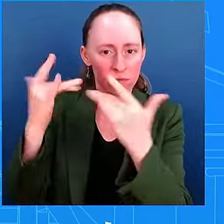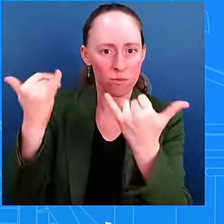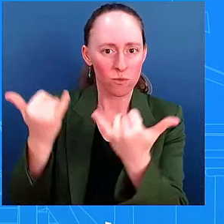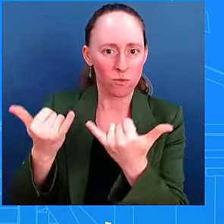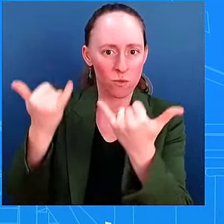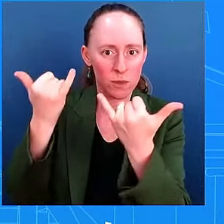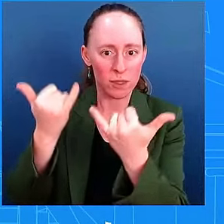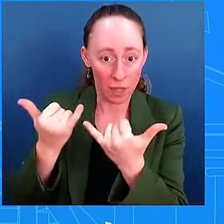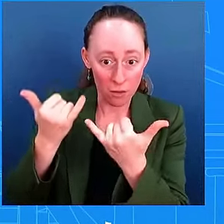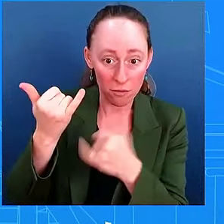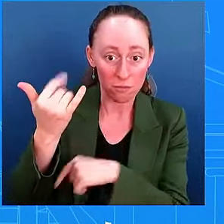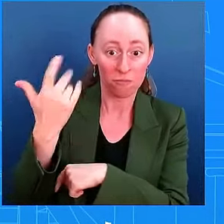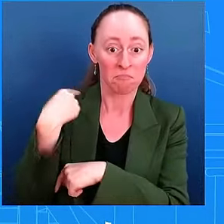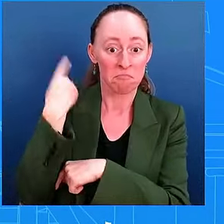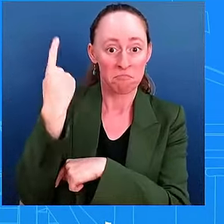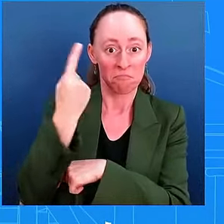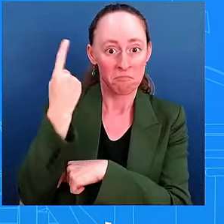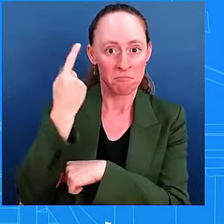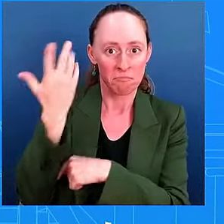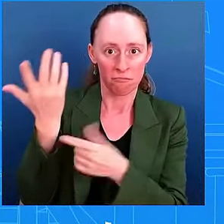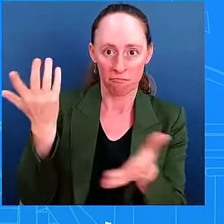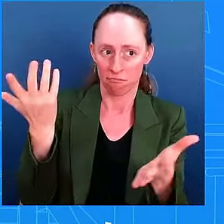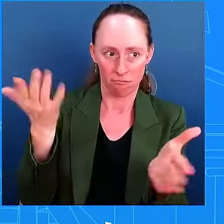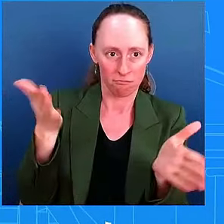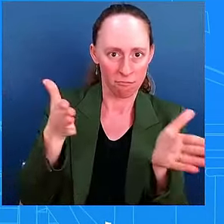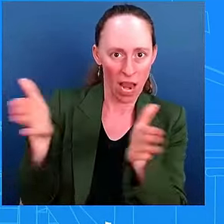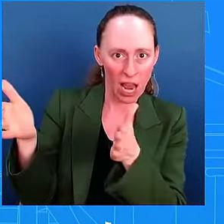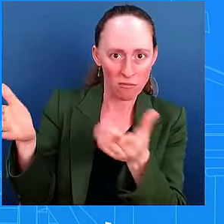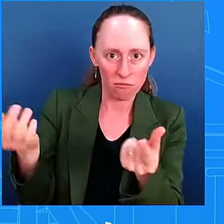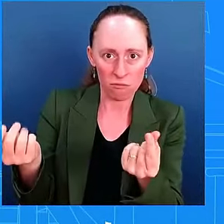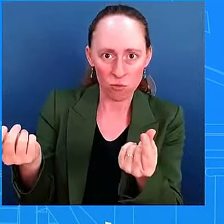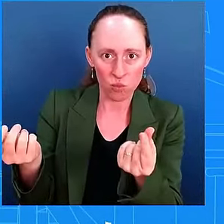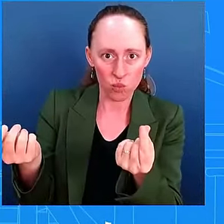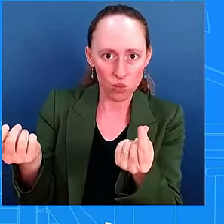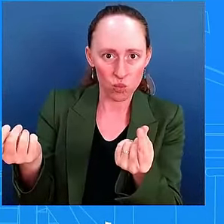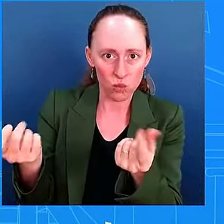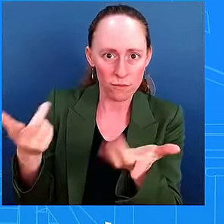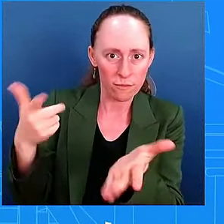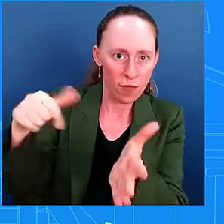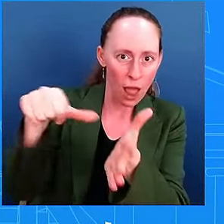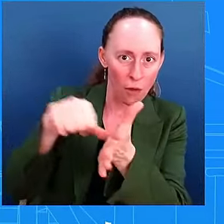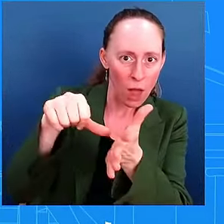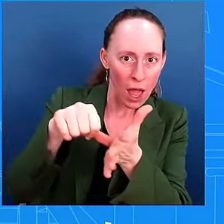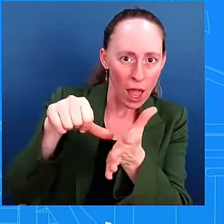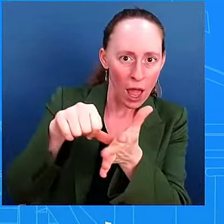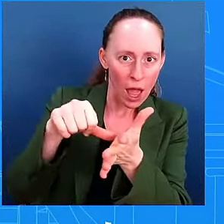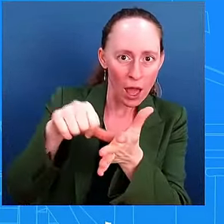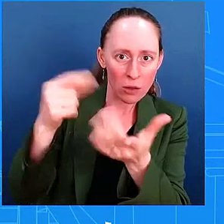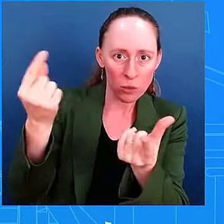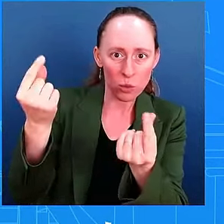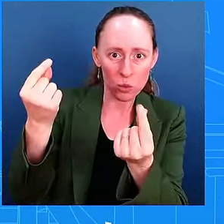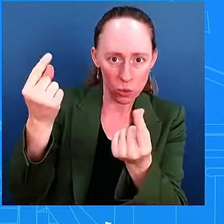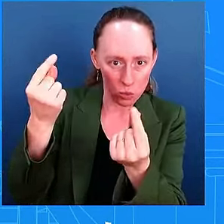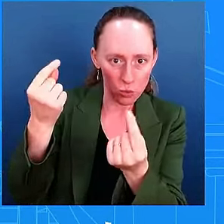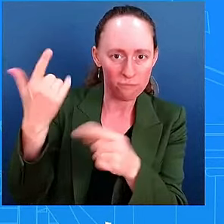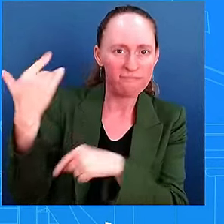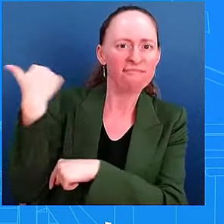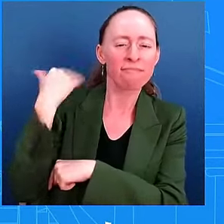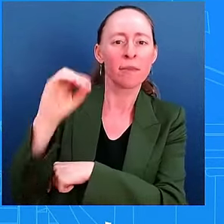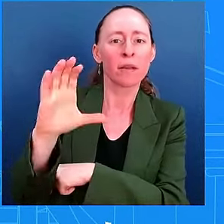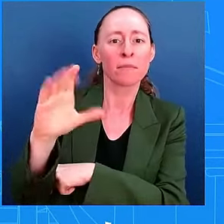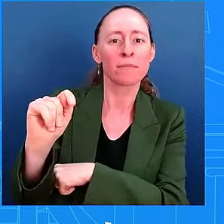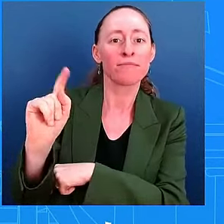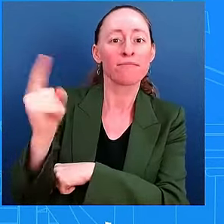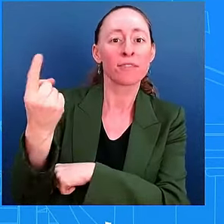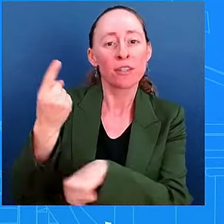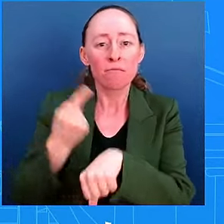intends to respond to Iran after the October 1 attack, and then secondly, the Prime